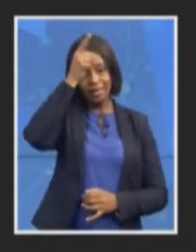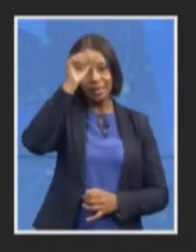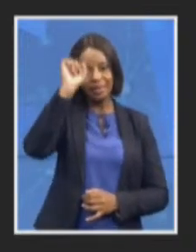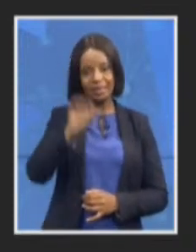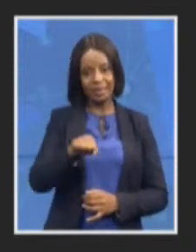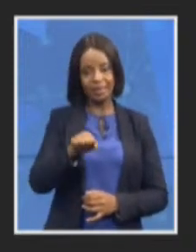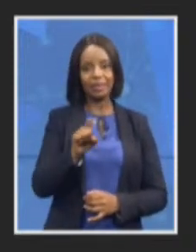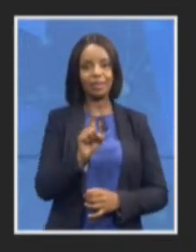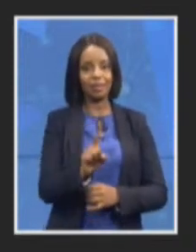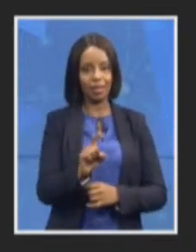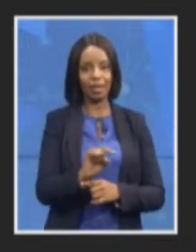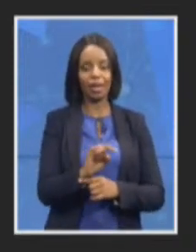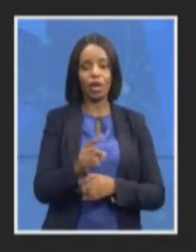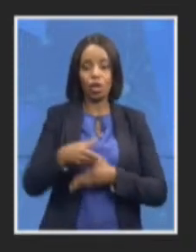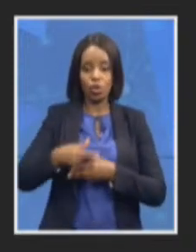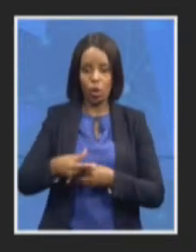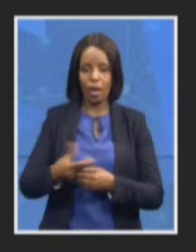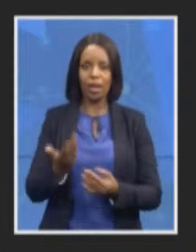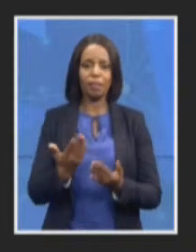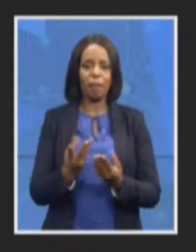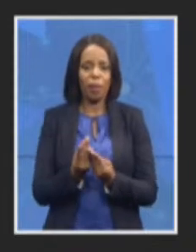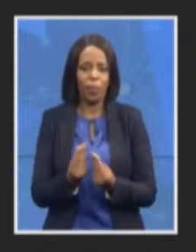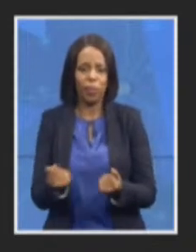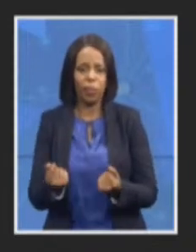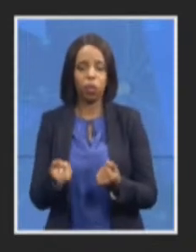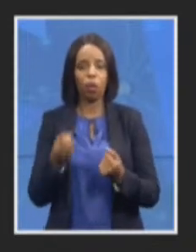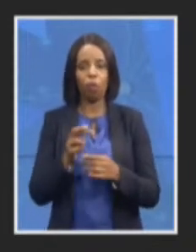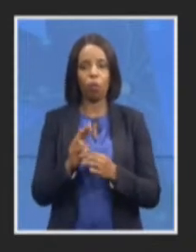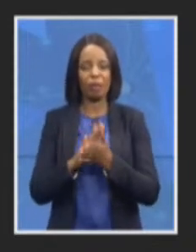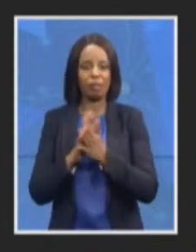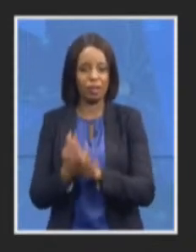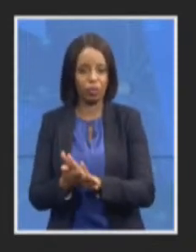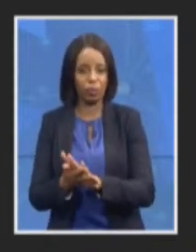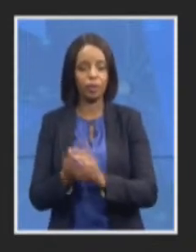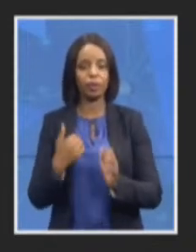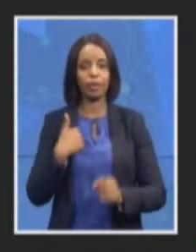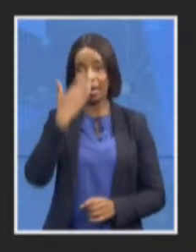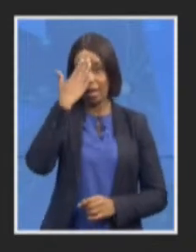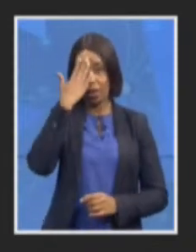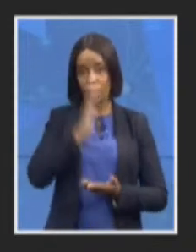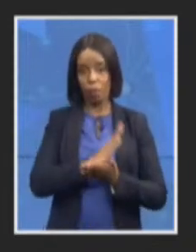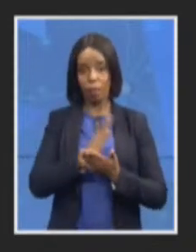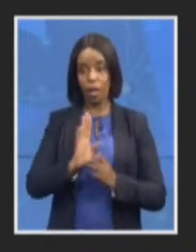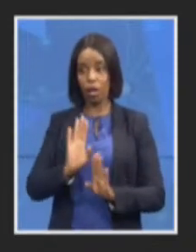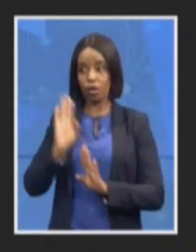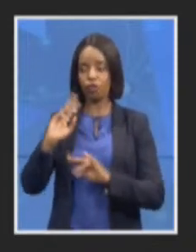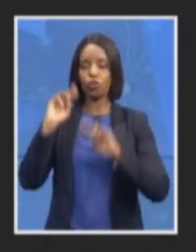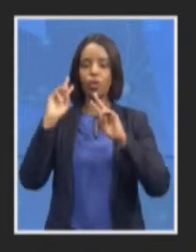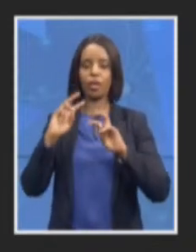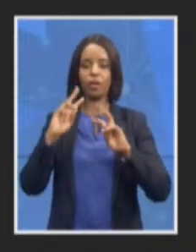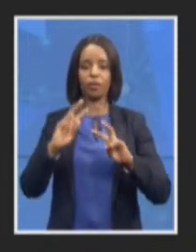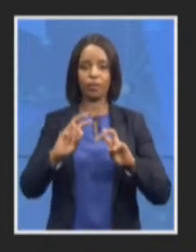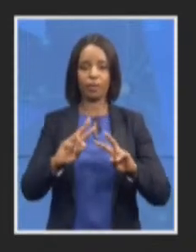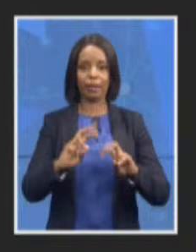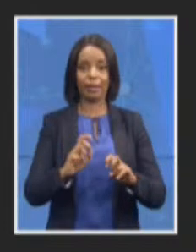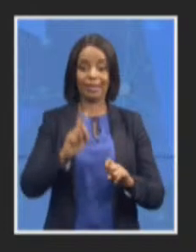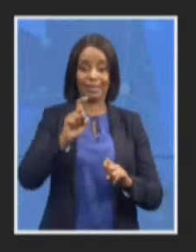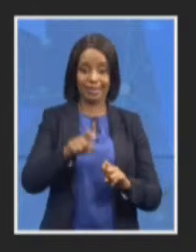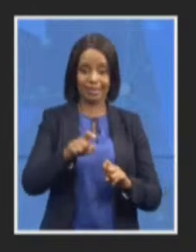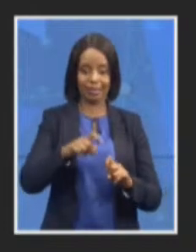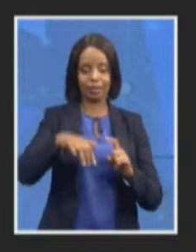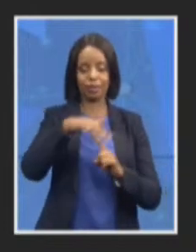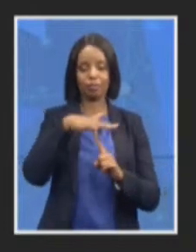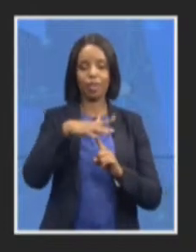of course form part of your investigation inquiry into political interference in this matter but can you seriously say that up until very